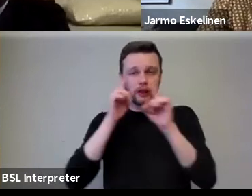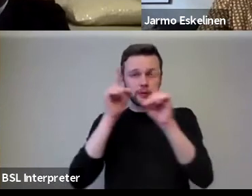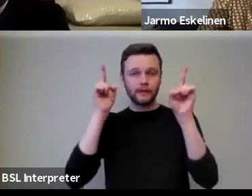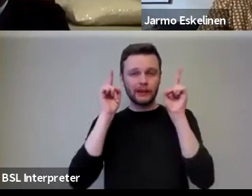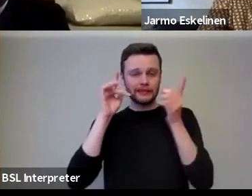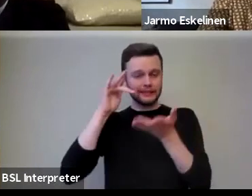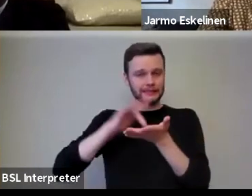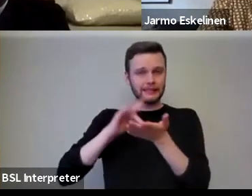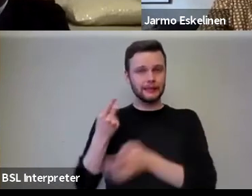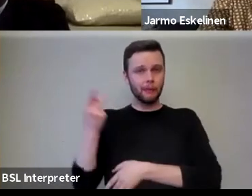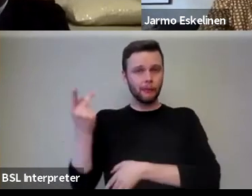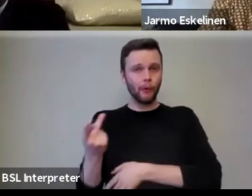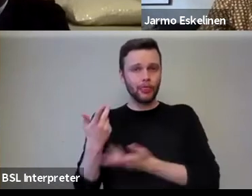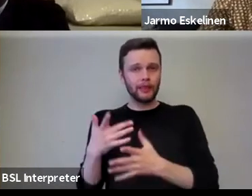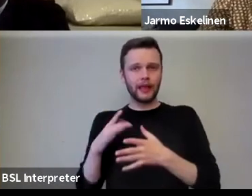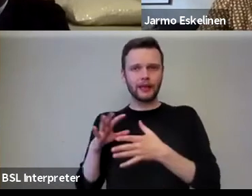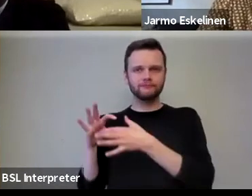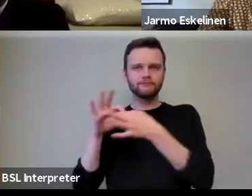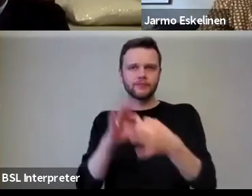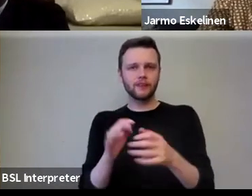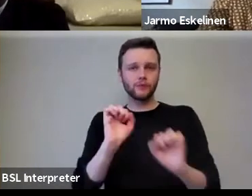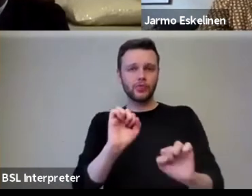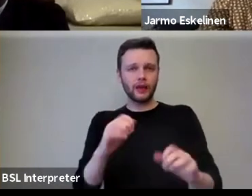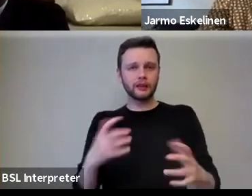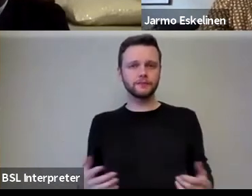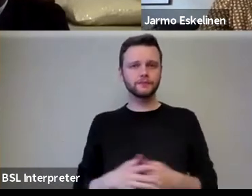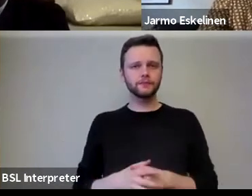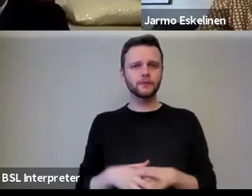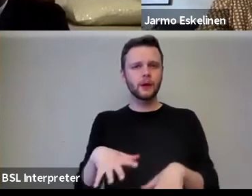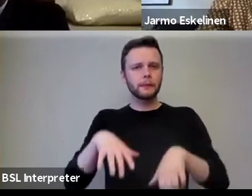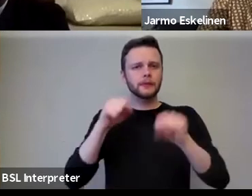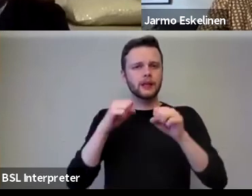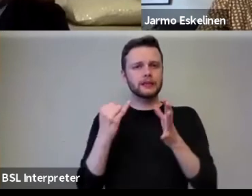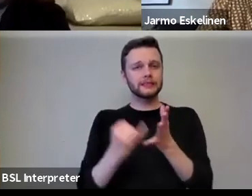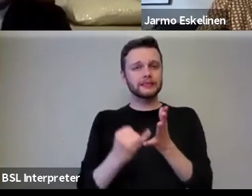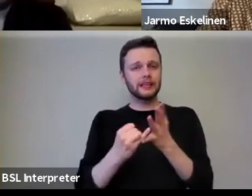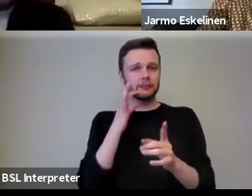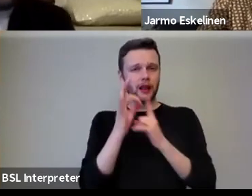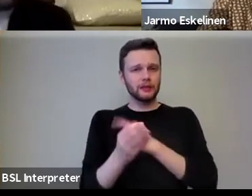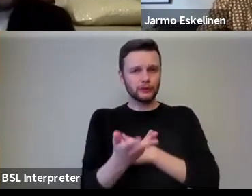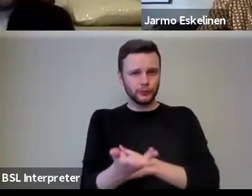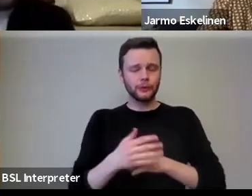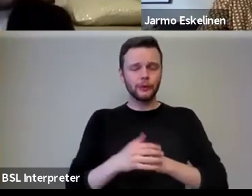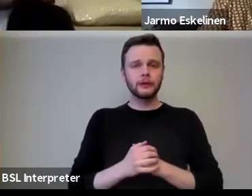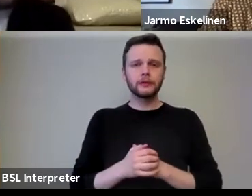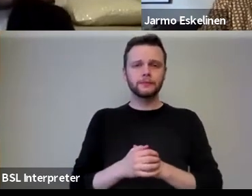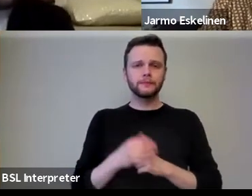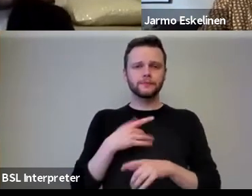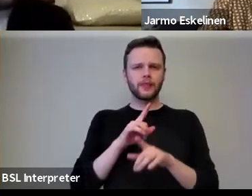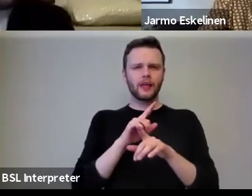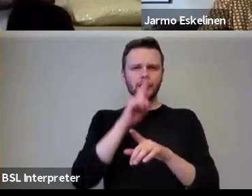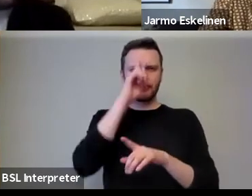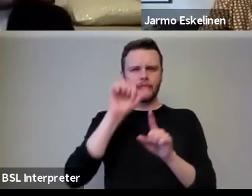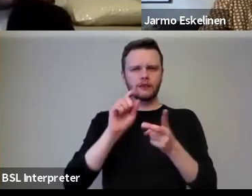jointly in, in, in relation to that? Um, Said, I'll come to you first, um, and, uh, and then perhaps,